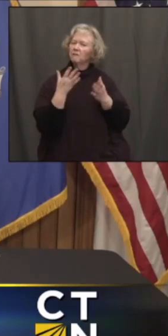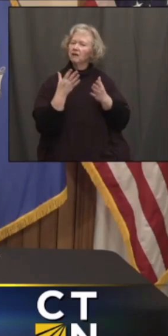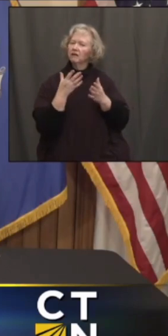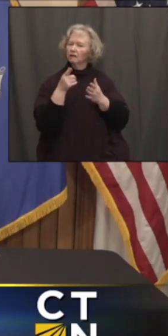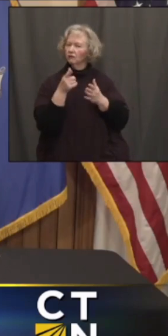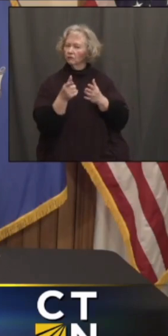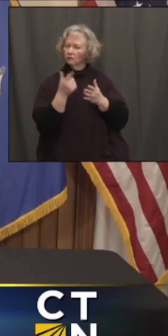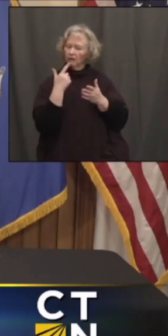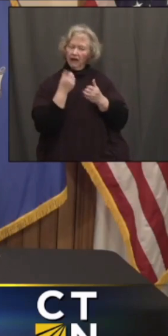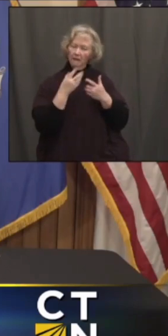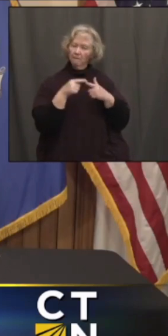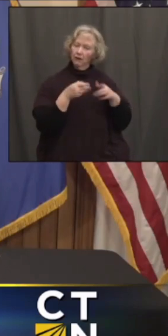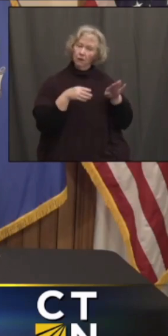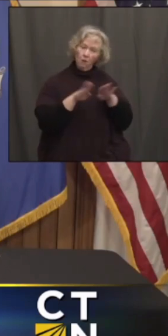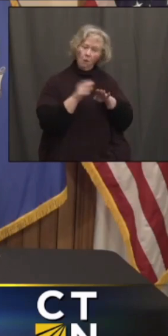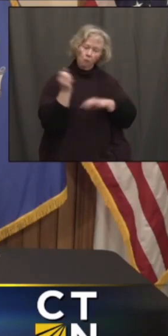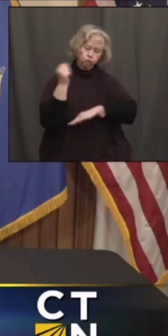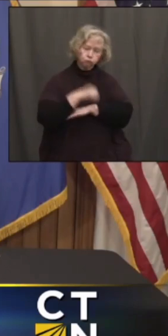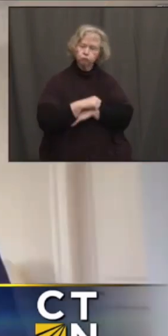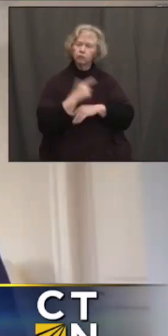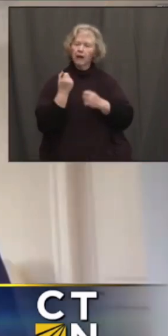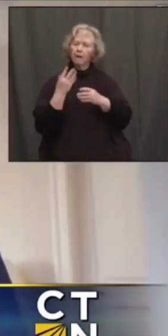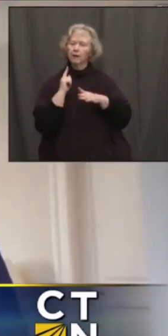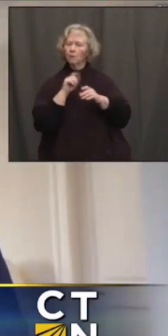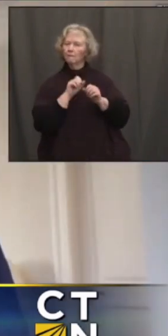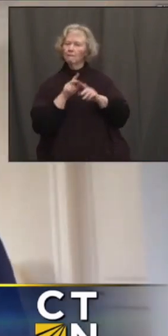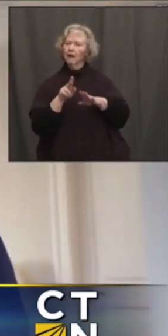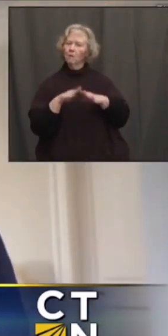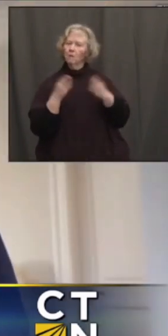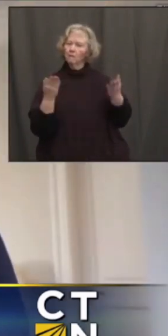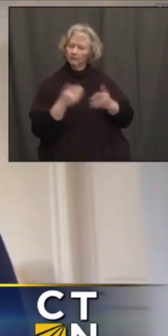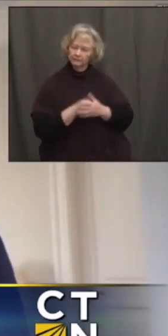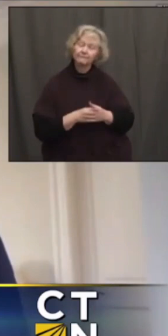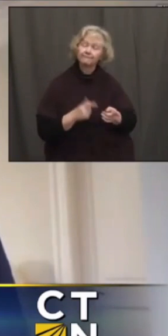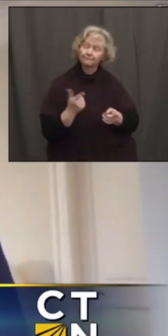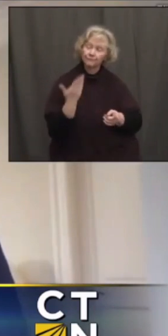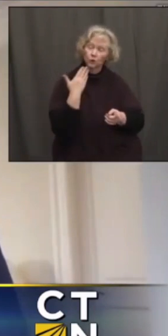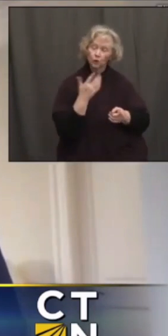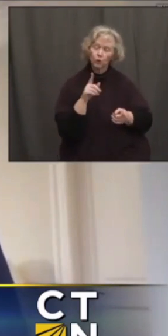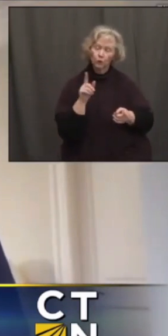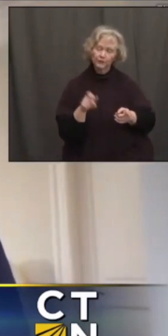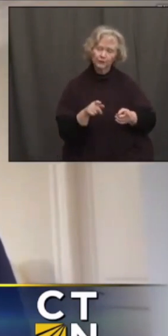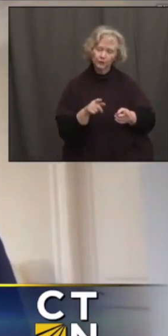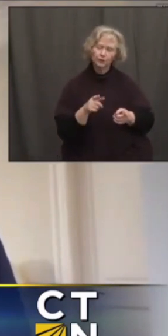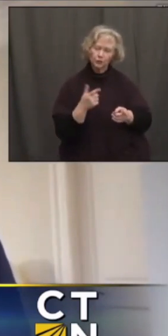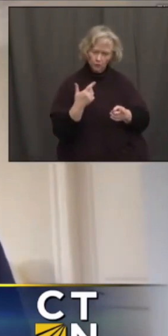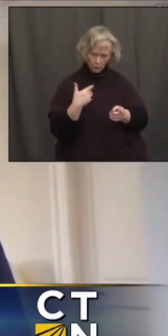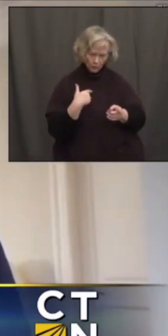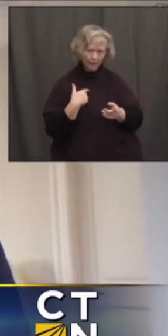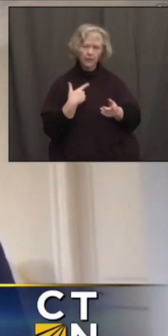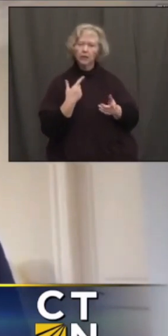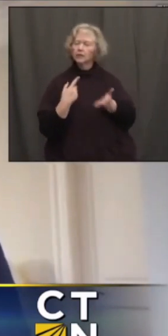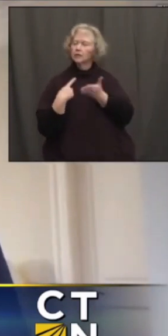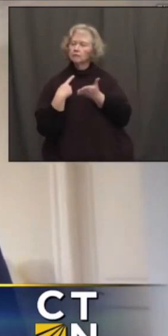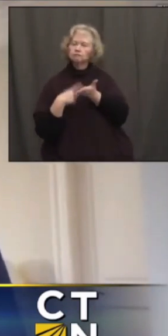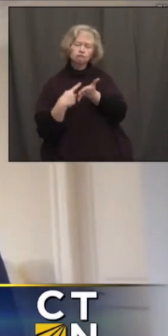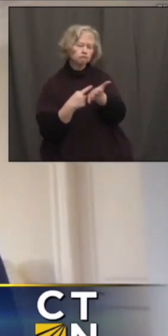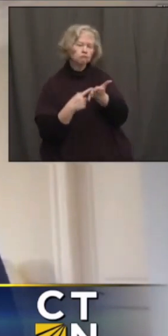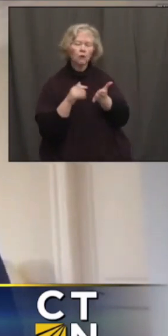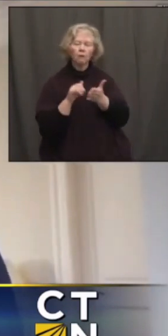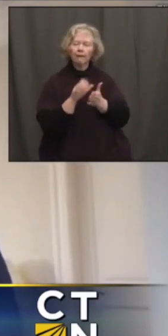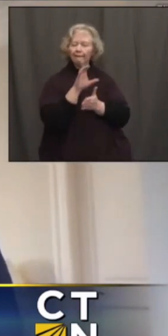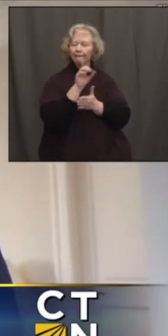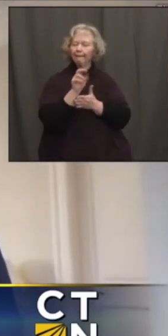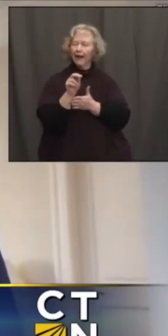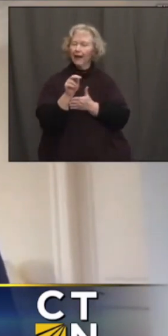how many might come back? Yeah, it's a good question, Dave. I think the data that I've seen, and we have a regular dialogue with the Connecticut Restaurant Association,